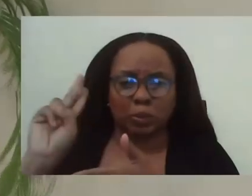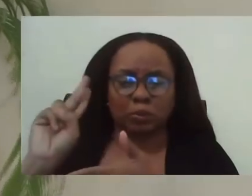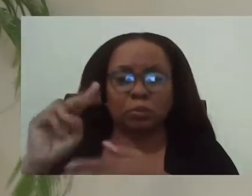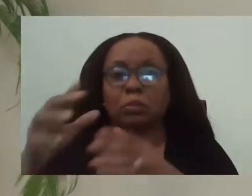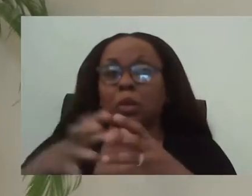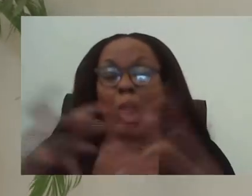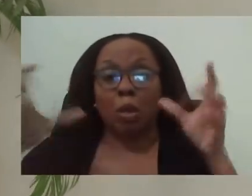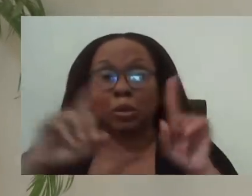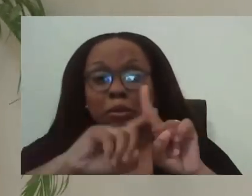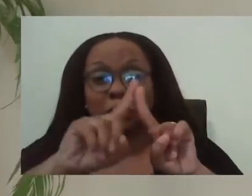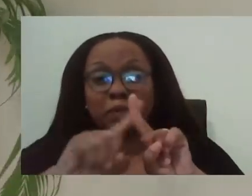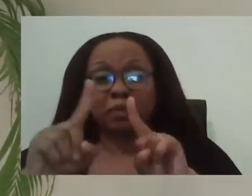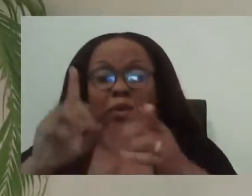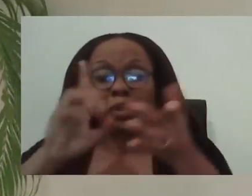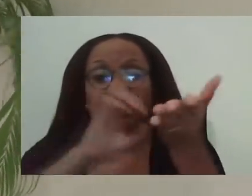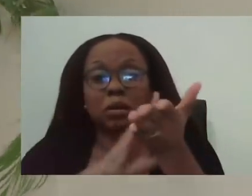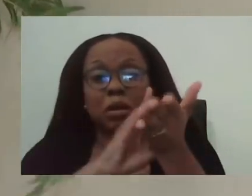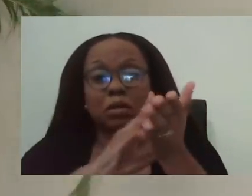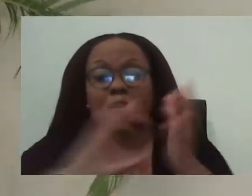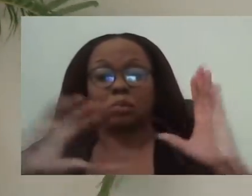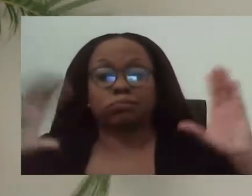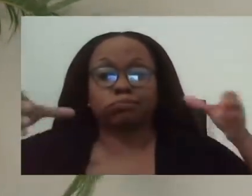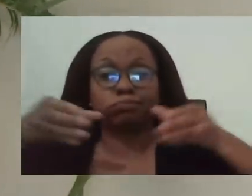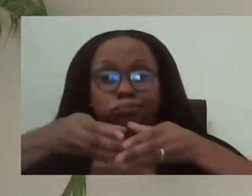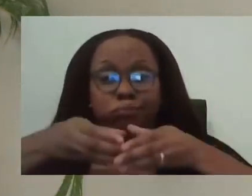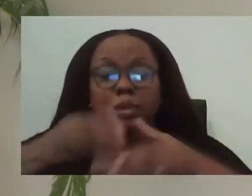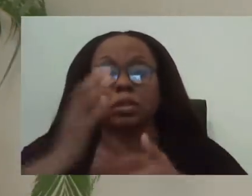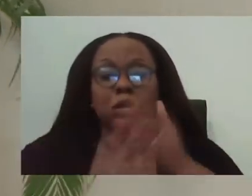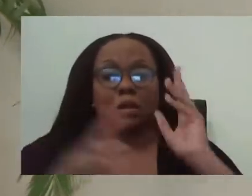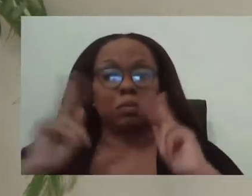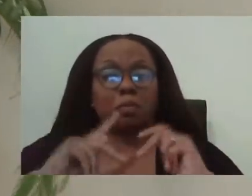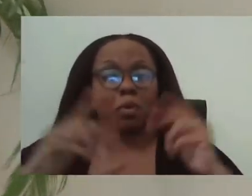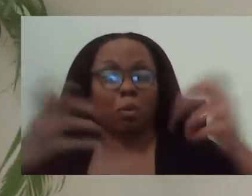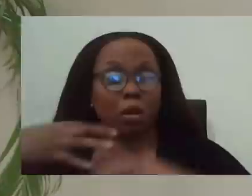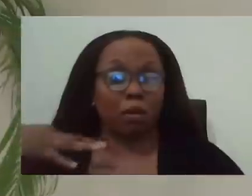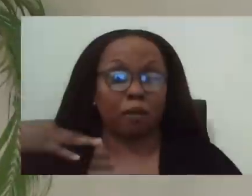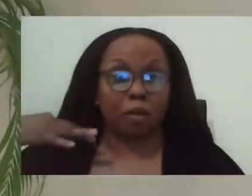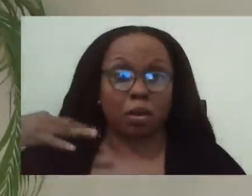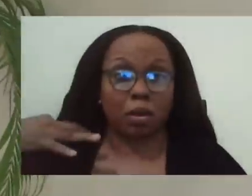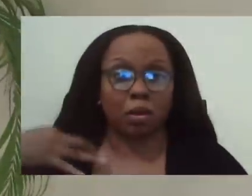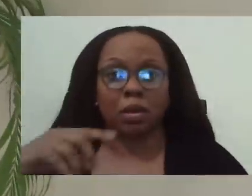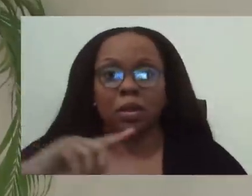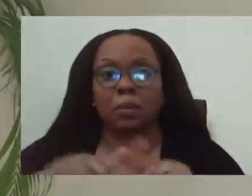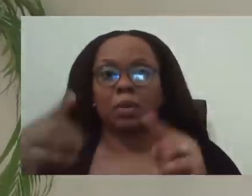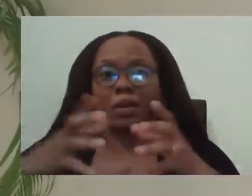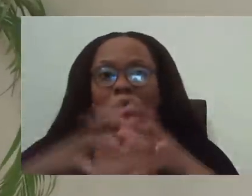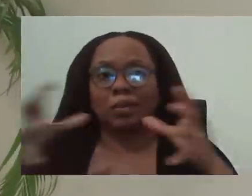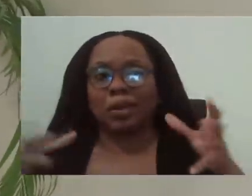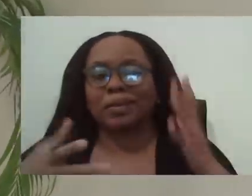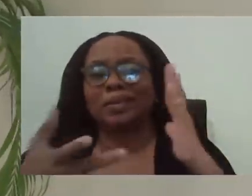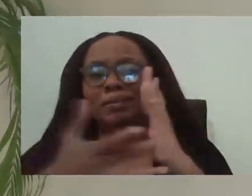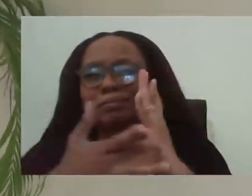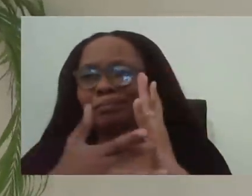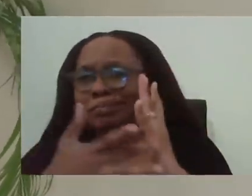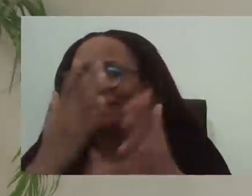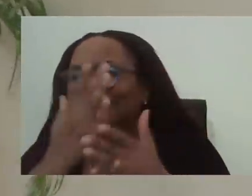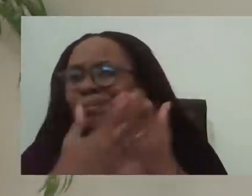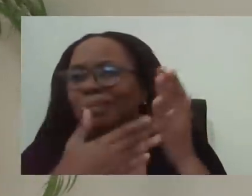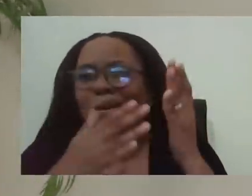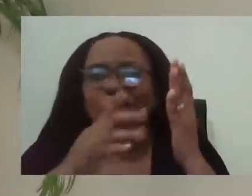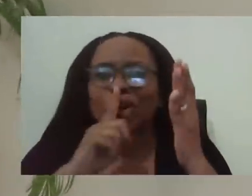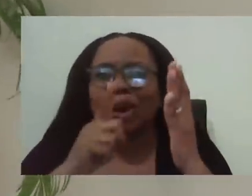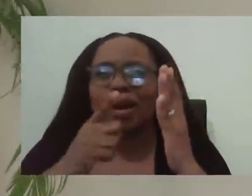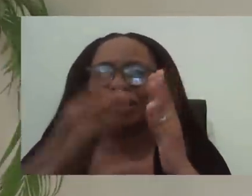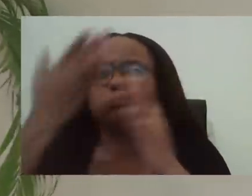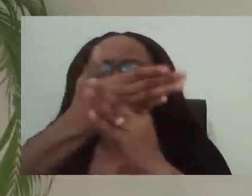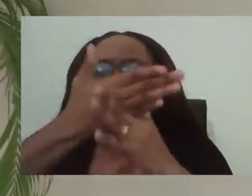can actually harness those people who want to volunteer, but because of the, the red tape, uh, maybe holding it back. And I think we're seeing that